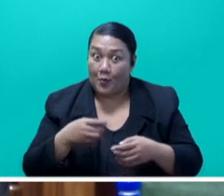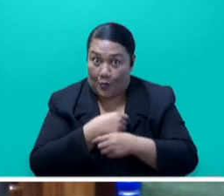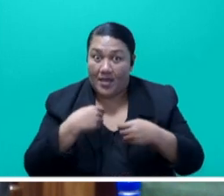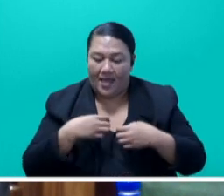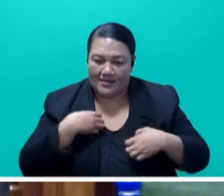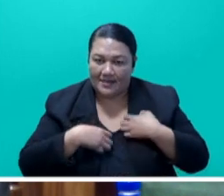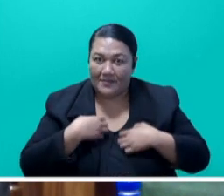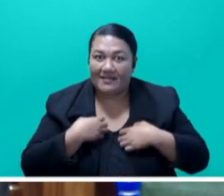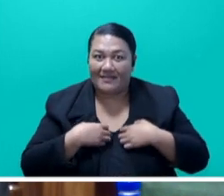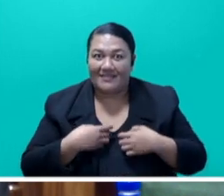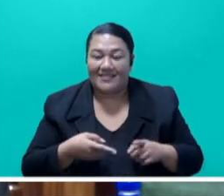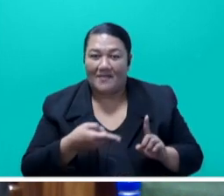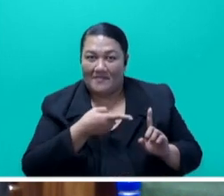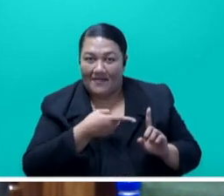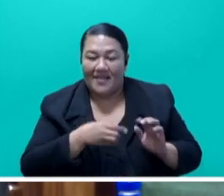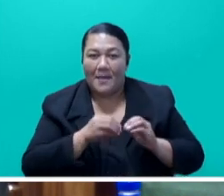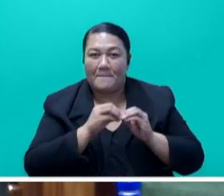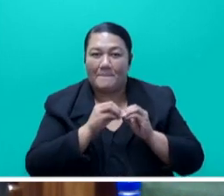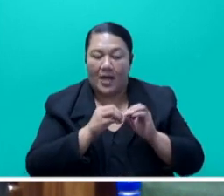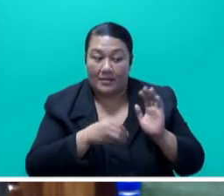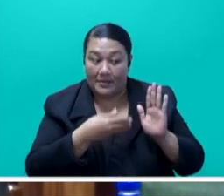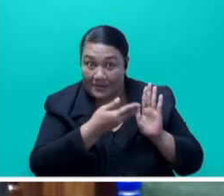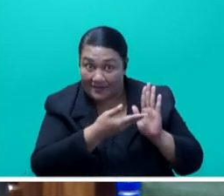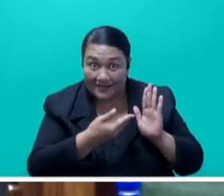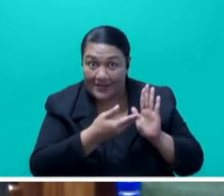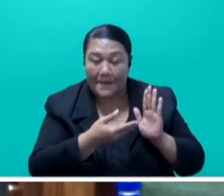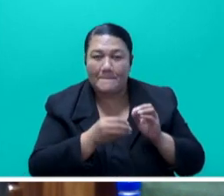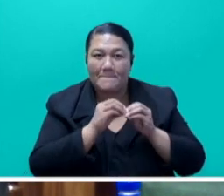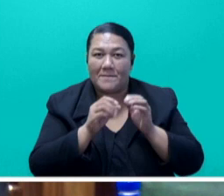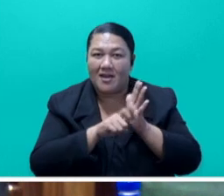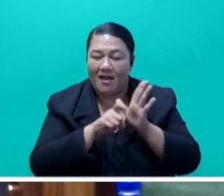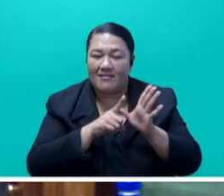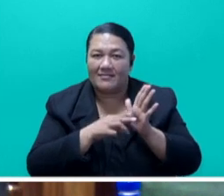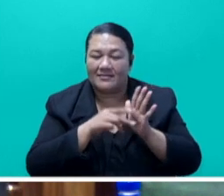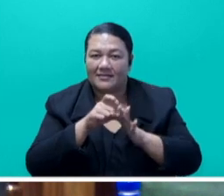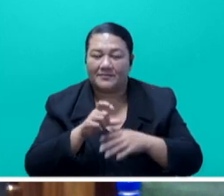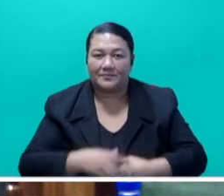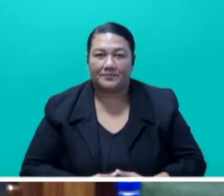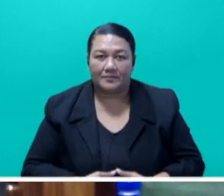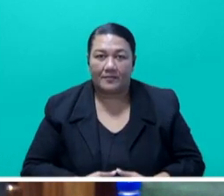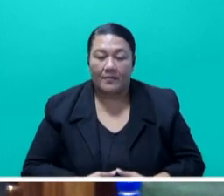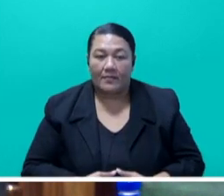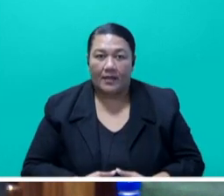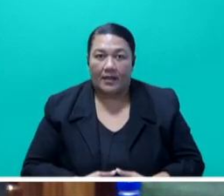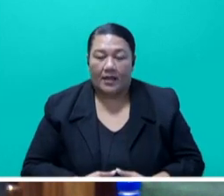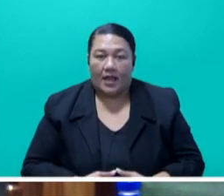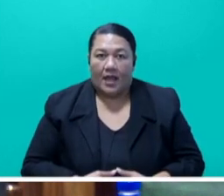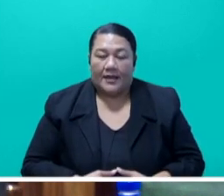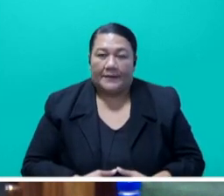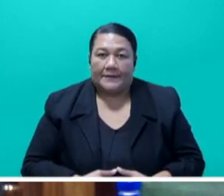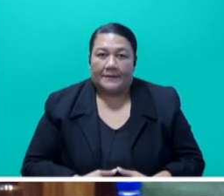sure to elevate Fiji's presence and help us stand out amongst our competitors. I can't let a little bit go. I know